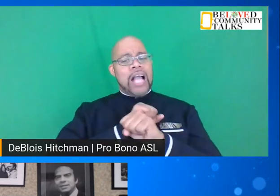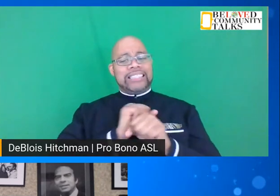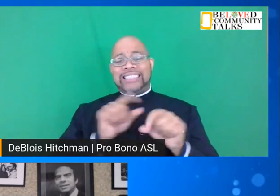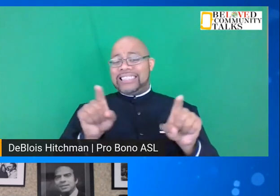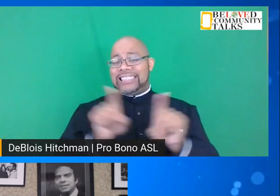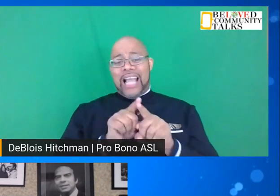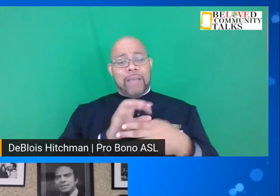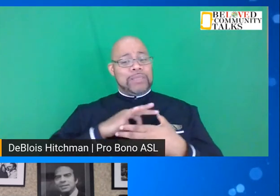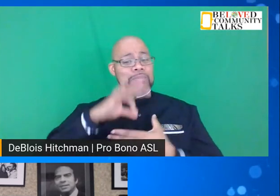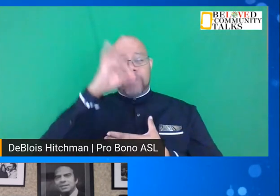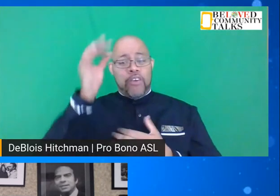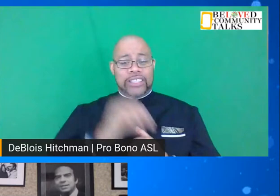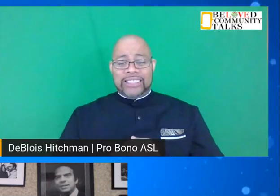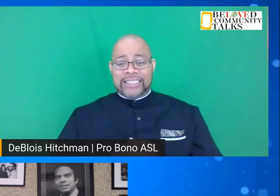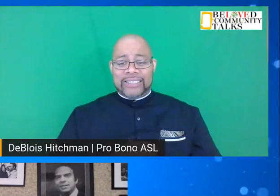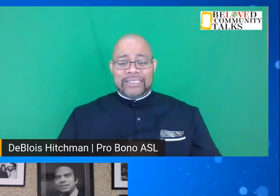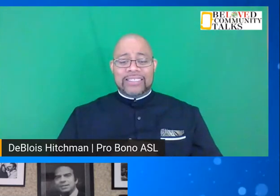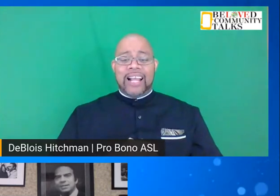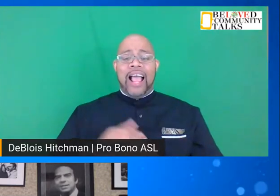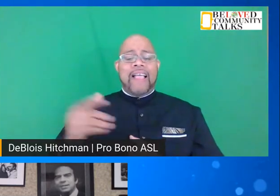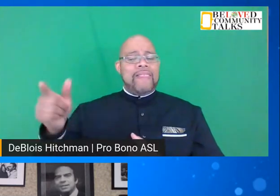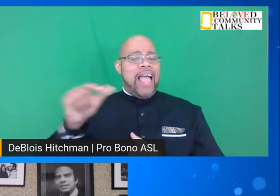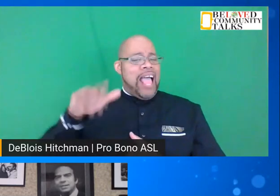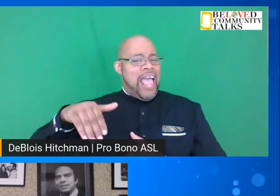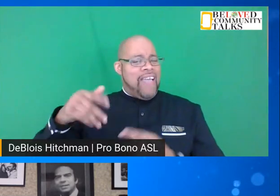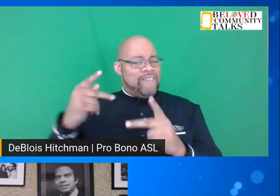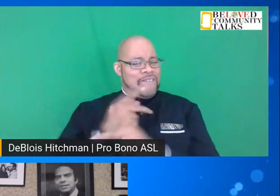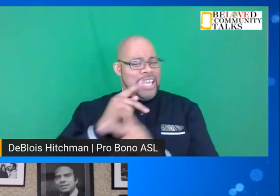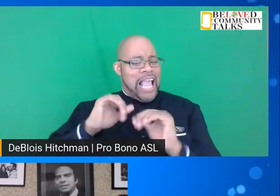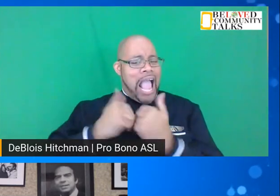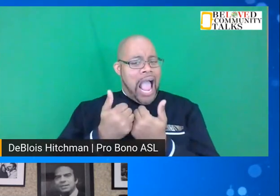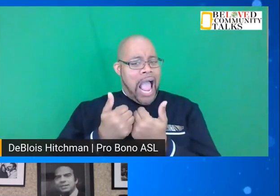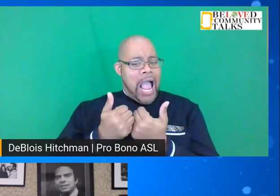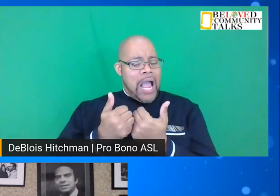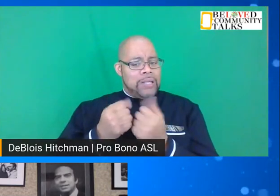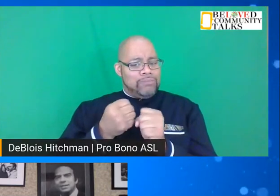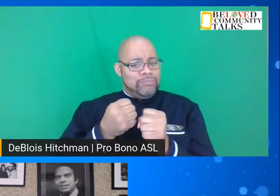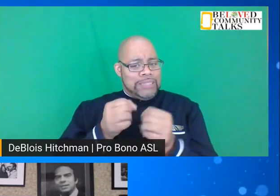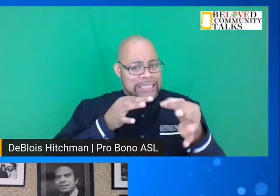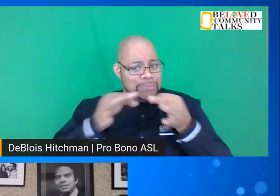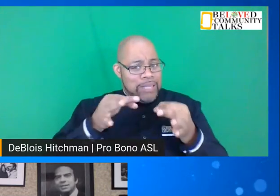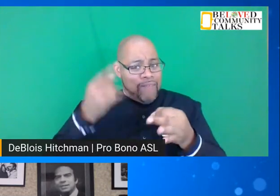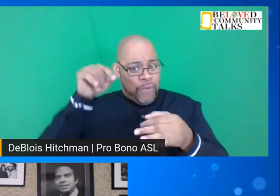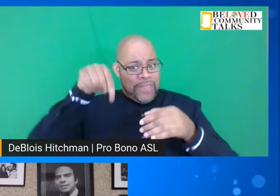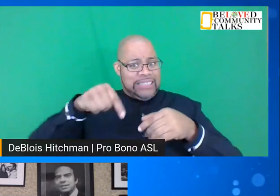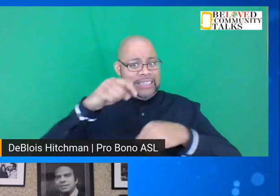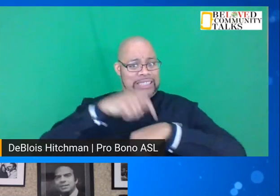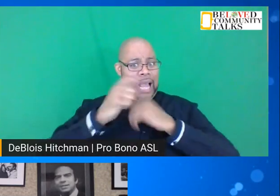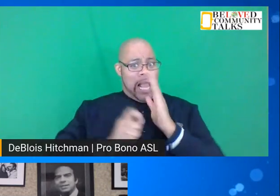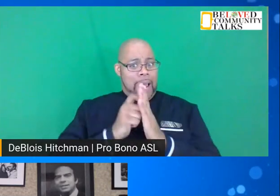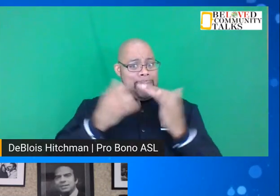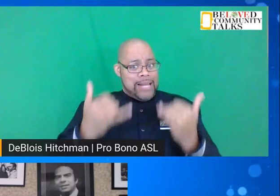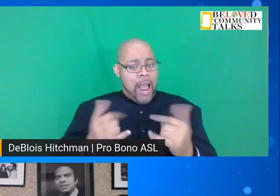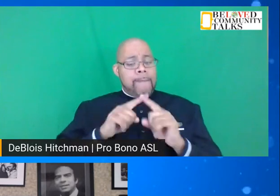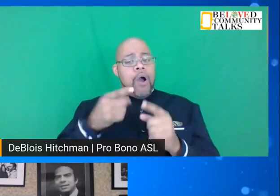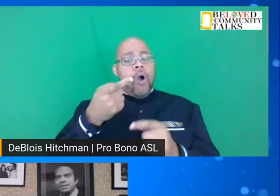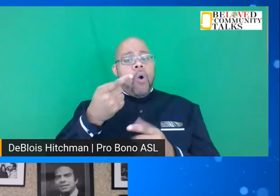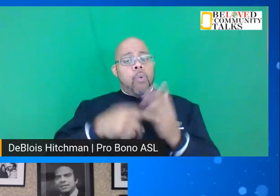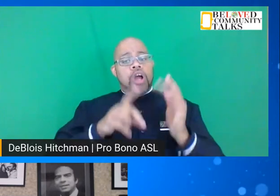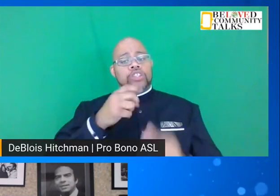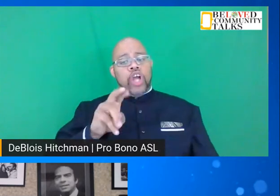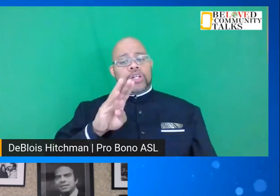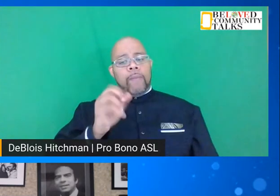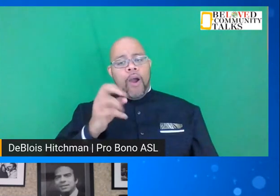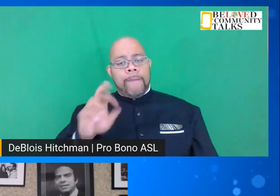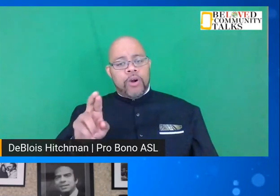same spirit. They haven't figured out how they're going to define it in their time. But what Dr. Barber is